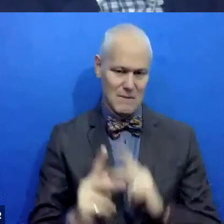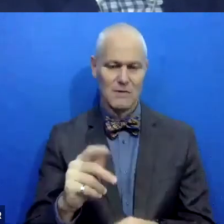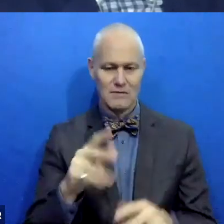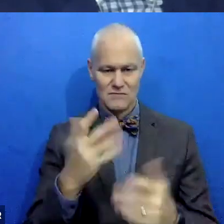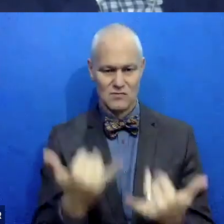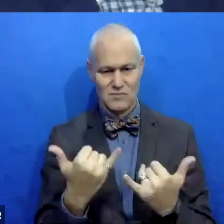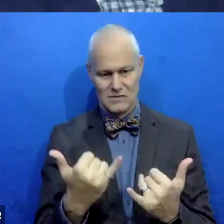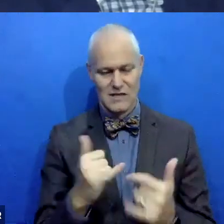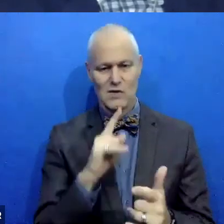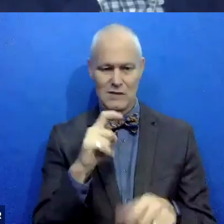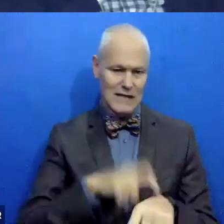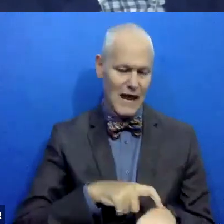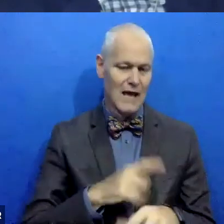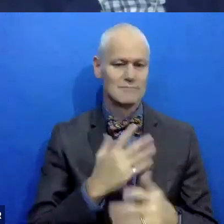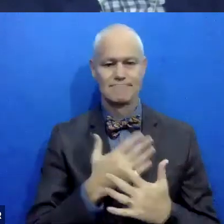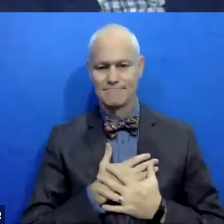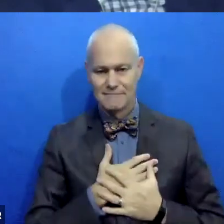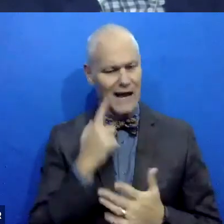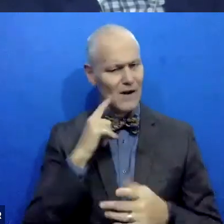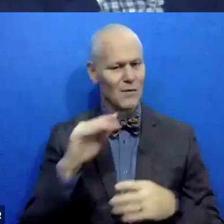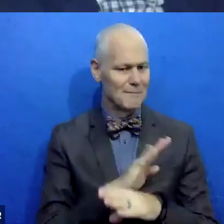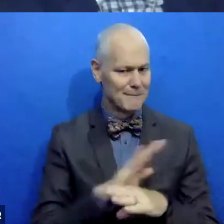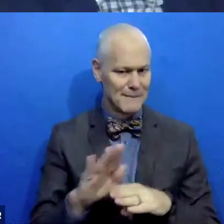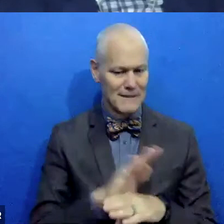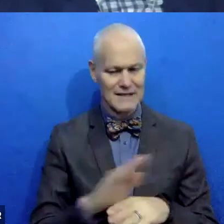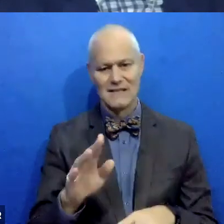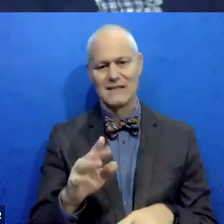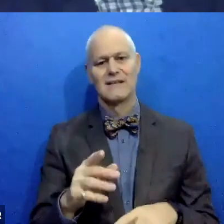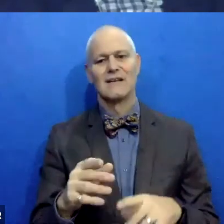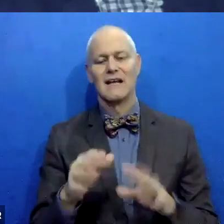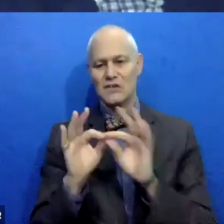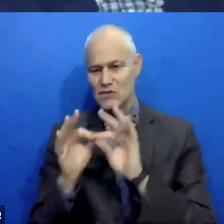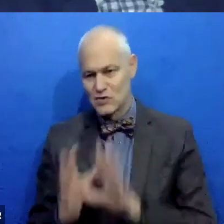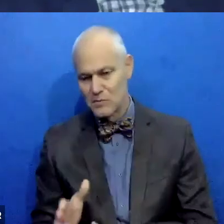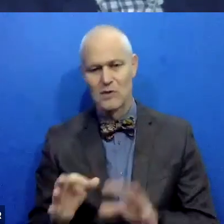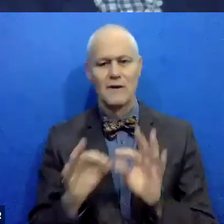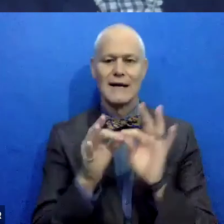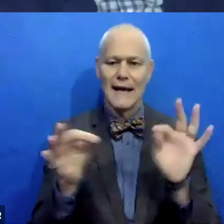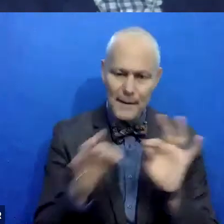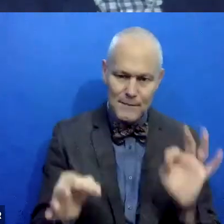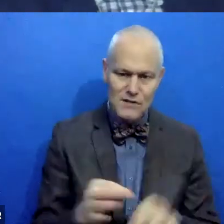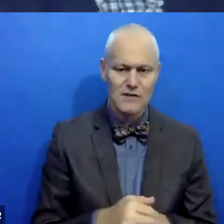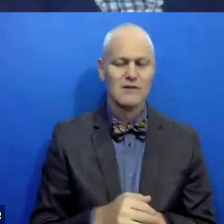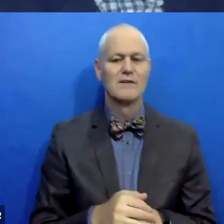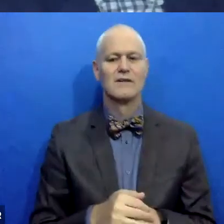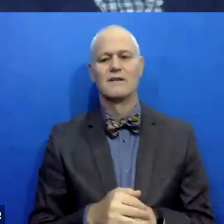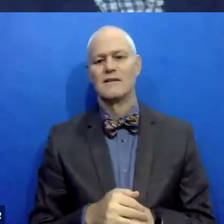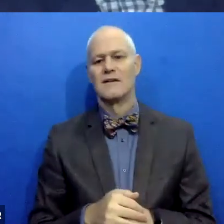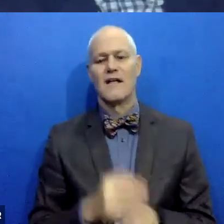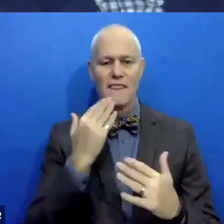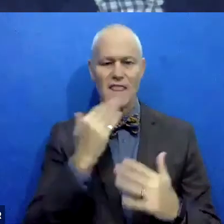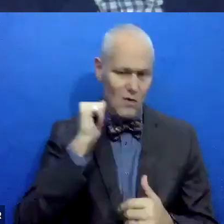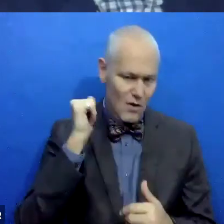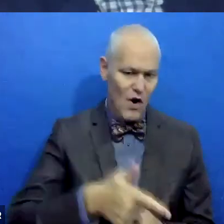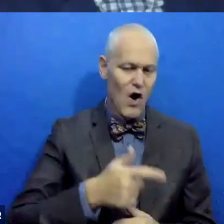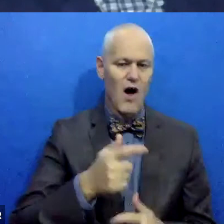appreciate your time. I know you're both very busy and I appreciate the time of our interpreters and our captioner as well. Um, thank you all for making